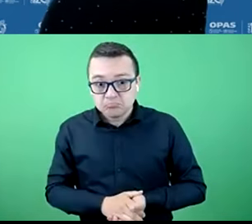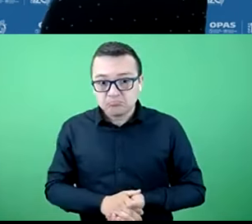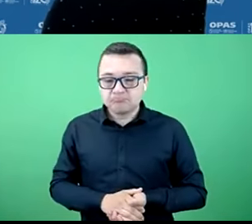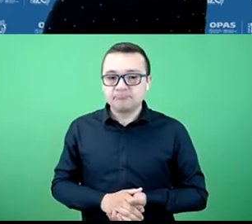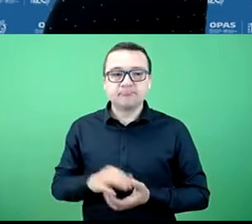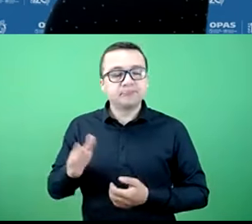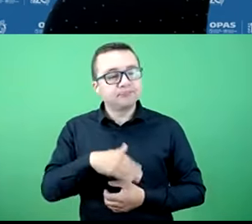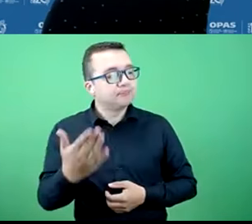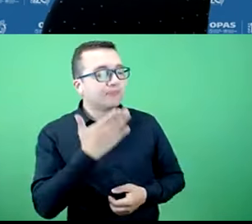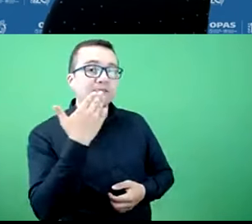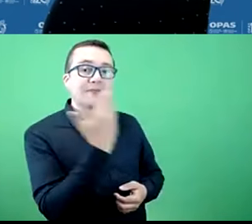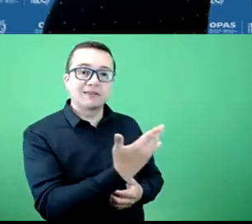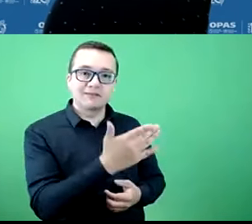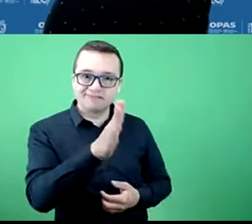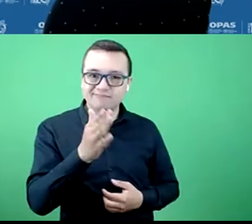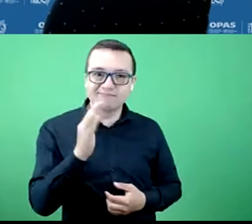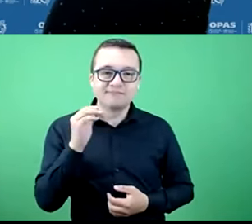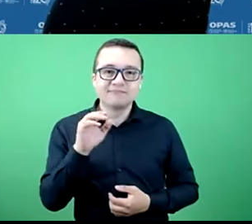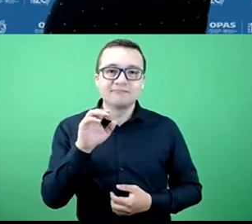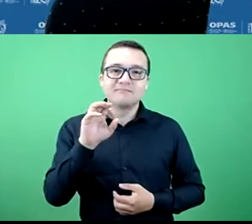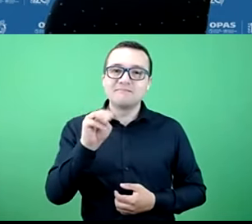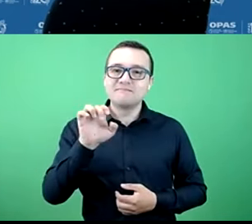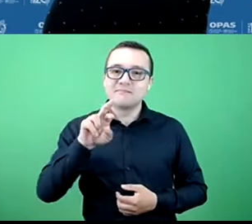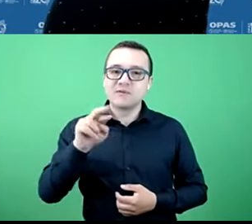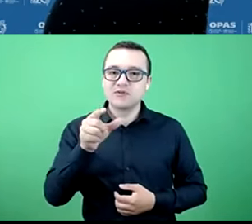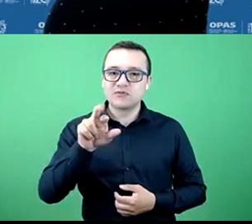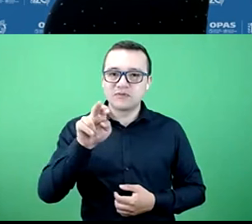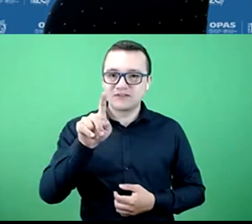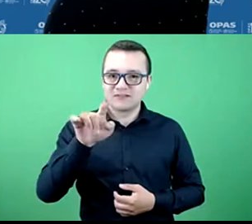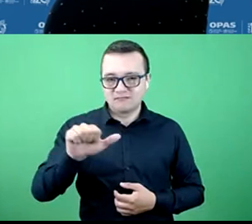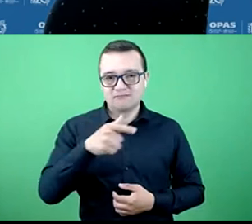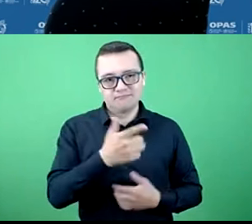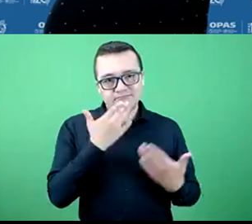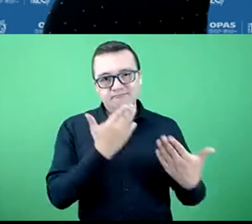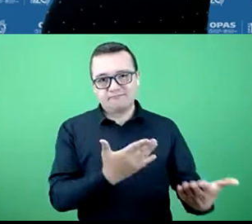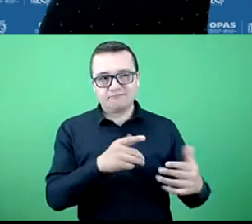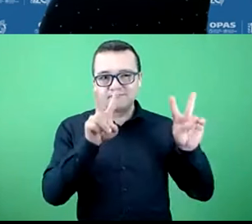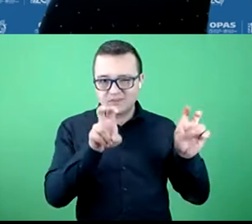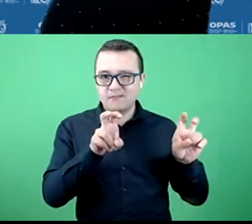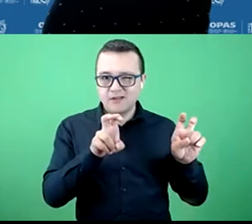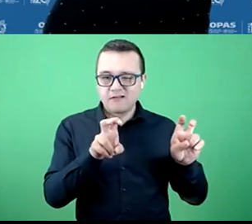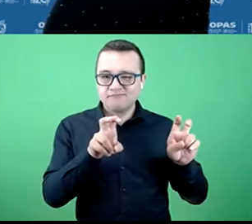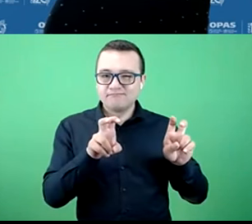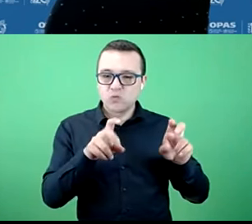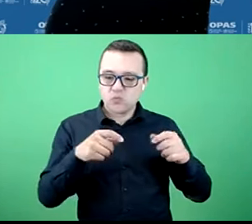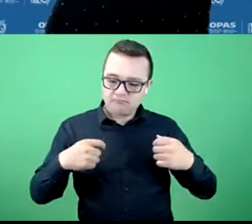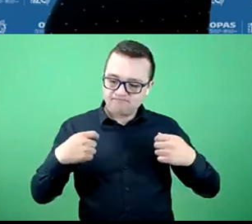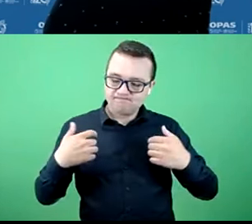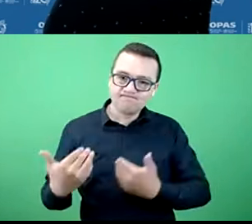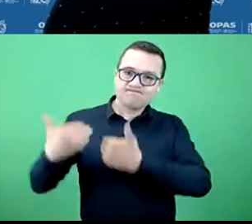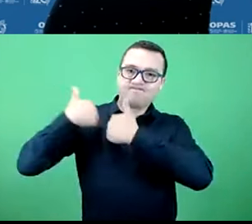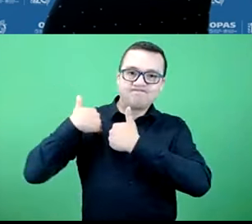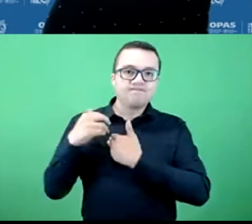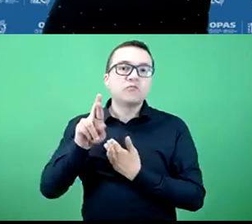comments. And thanks also very much for bringing to attention the need to recover